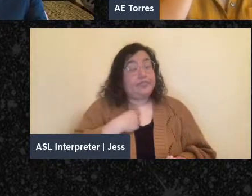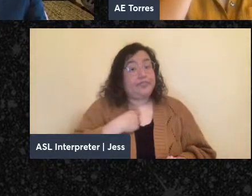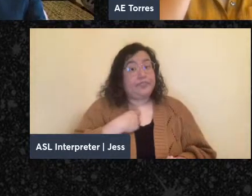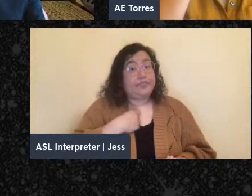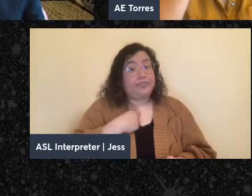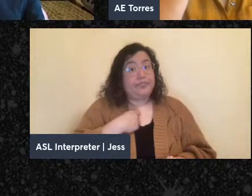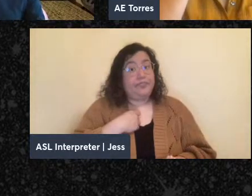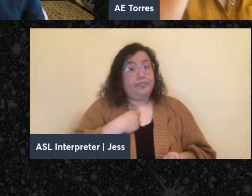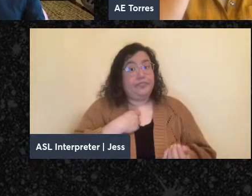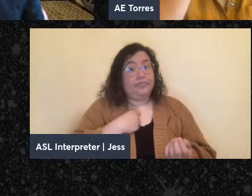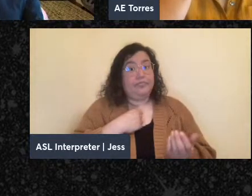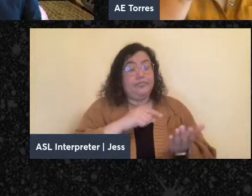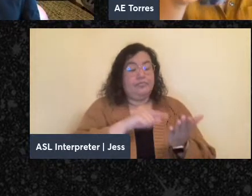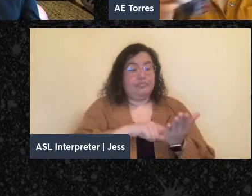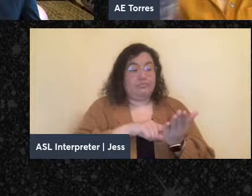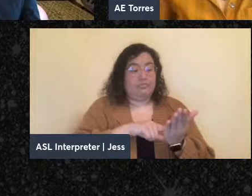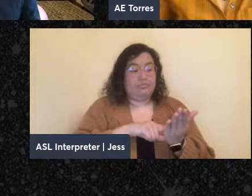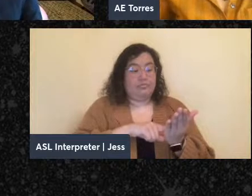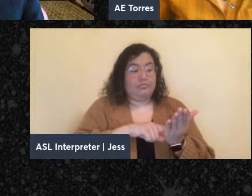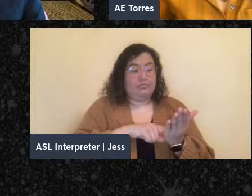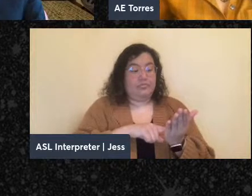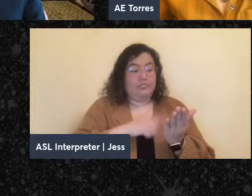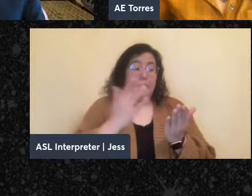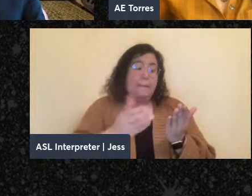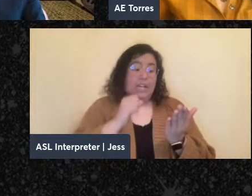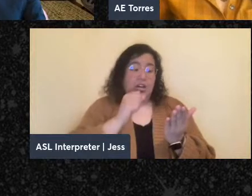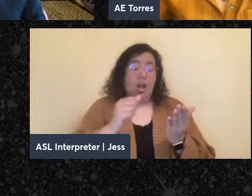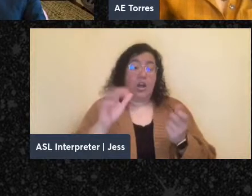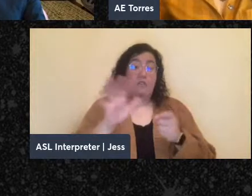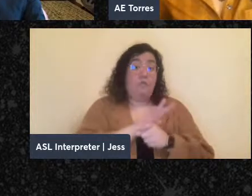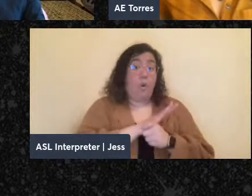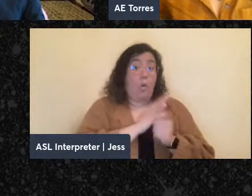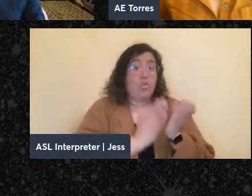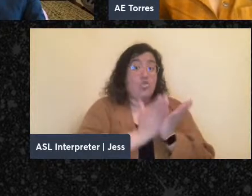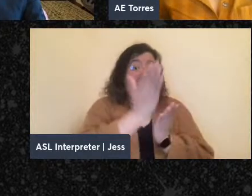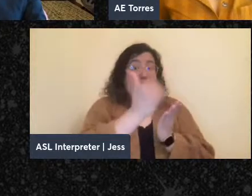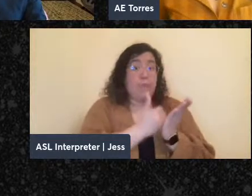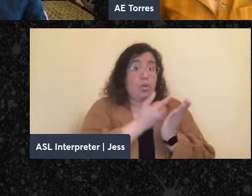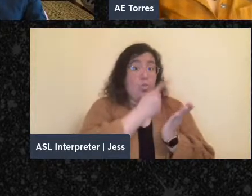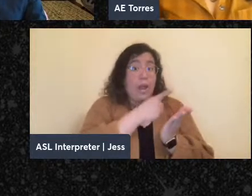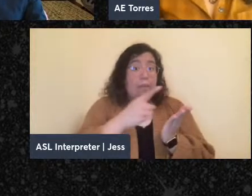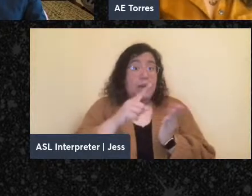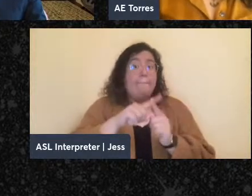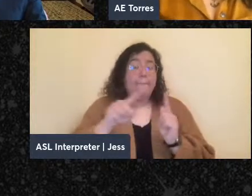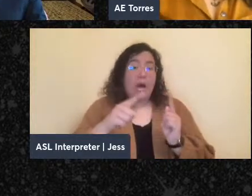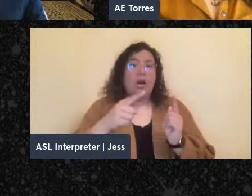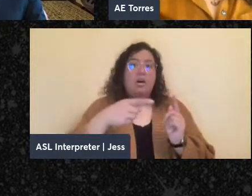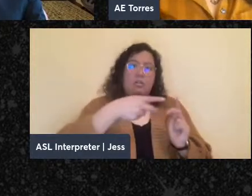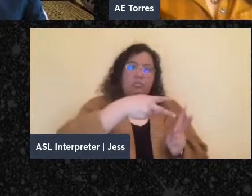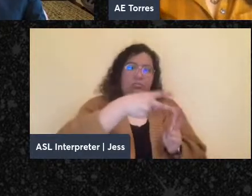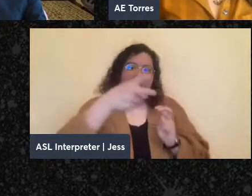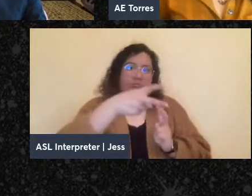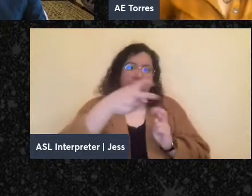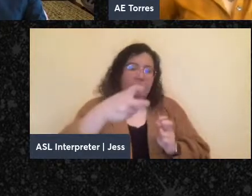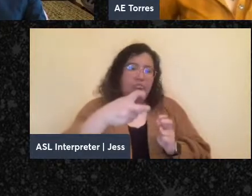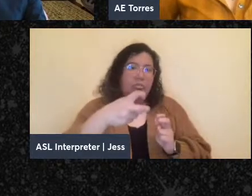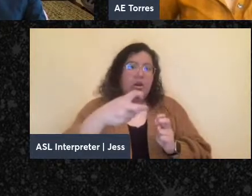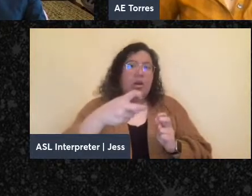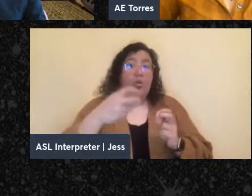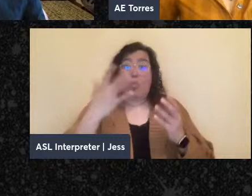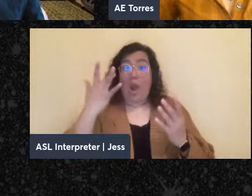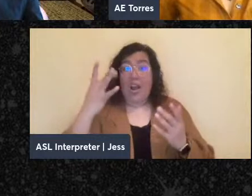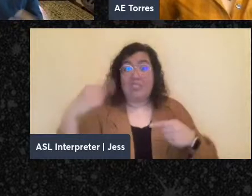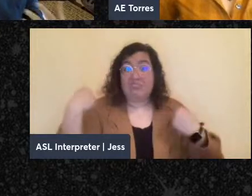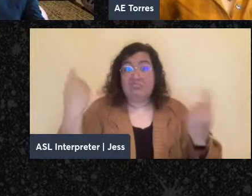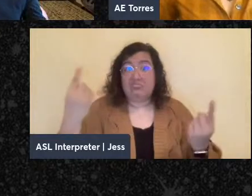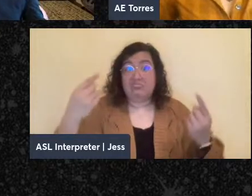portable, usable past, at least, you know, usable elements of this largely unknown past from